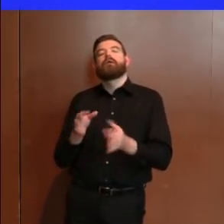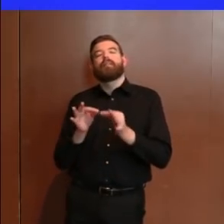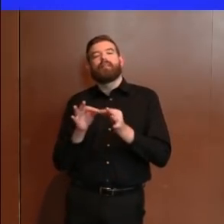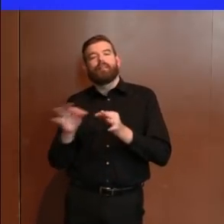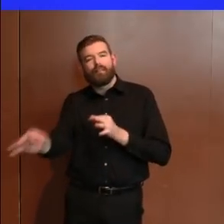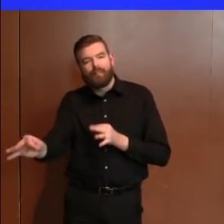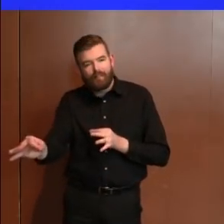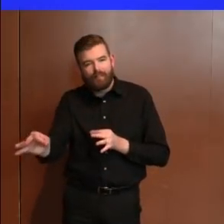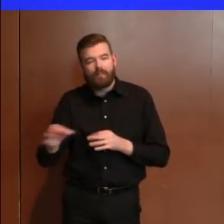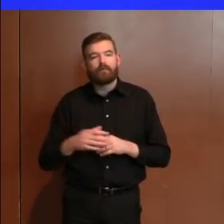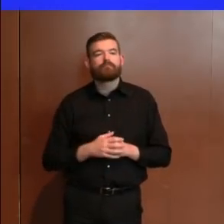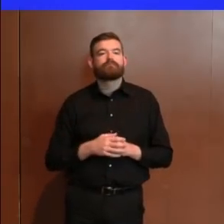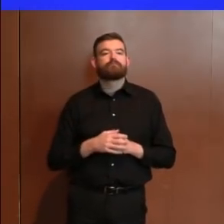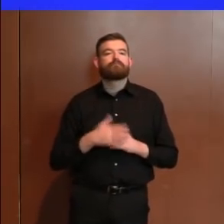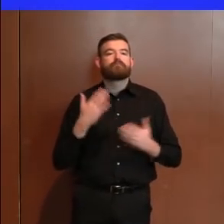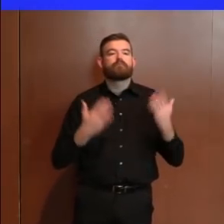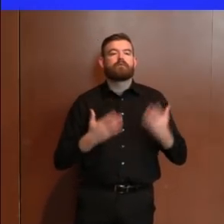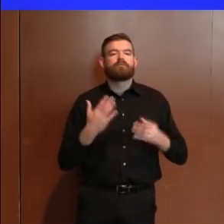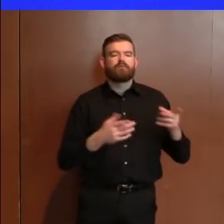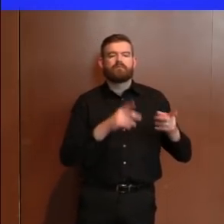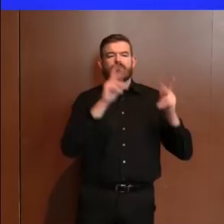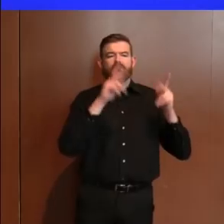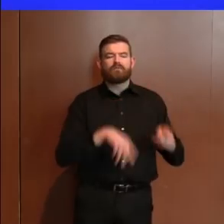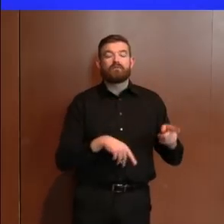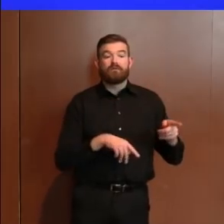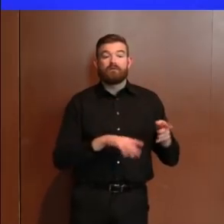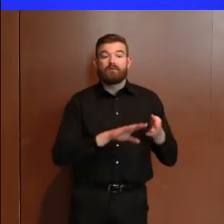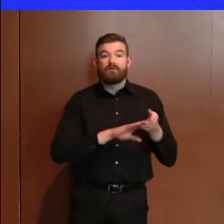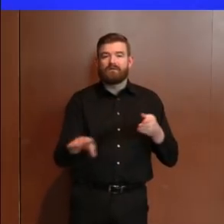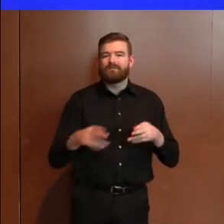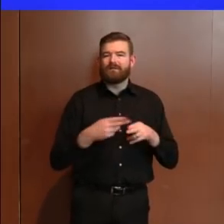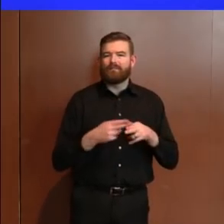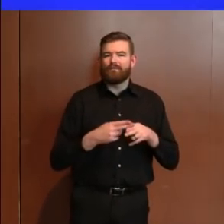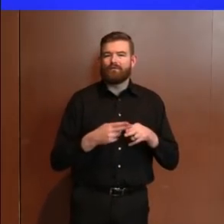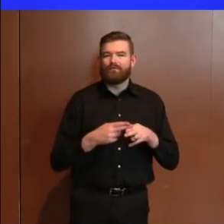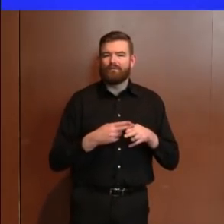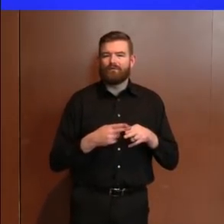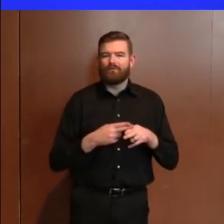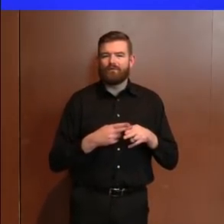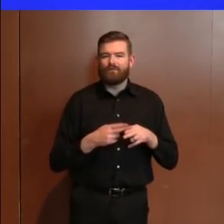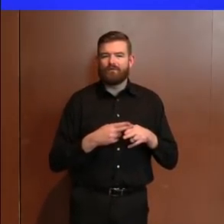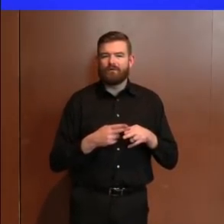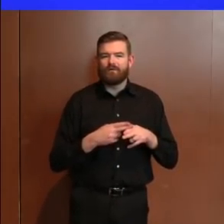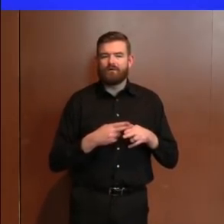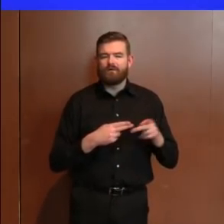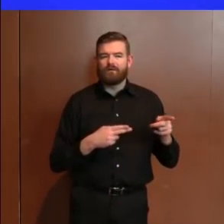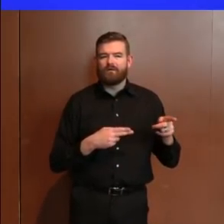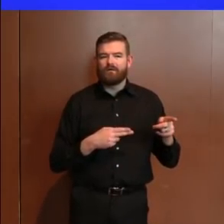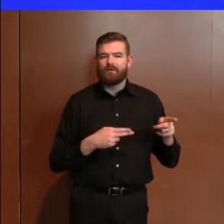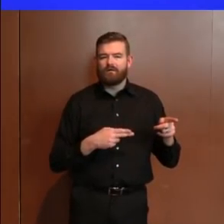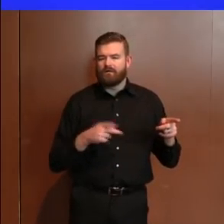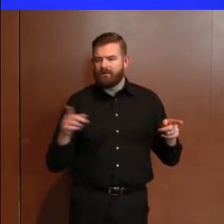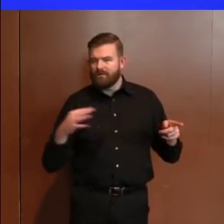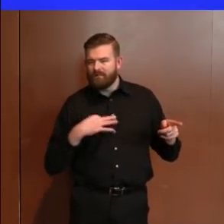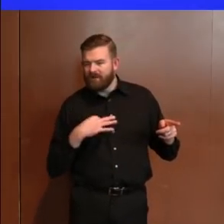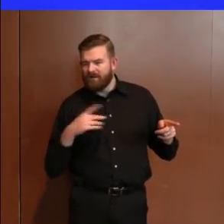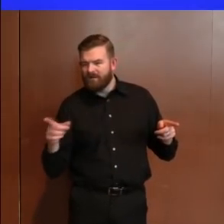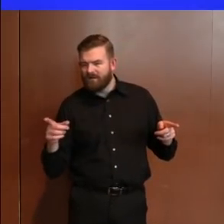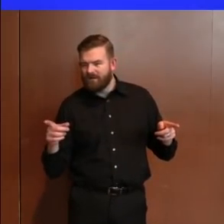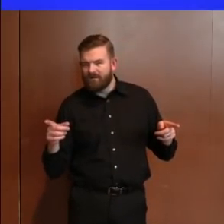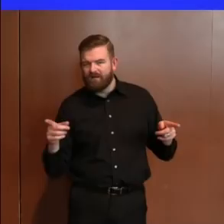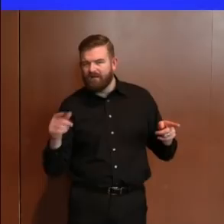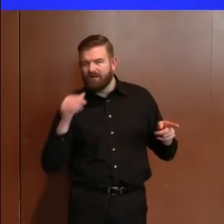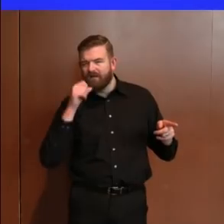so they may feel confused about the federally mandated work search questions on the unemployment application. Or they are independent